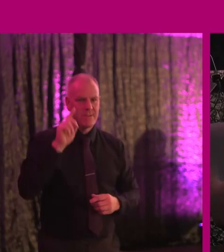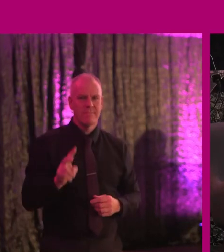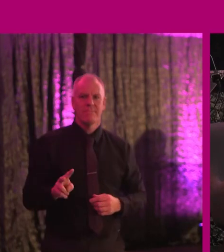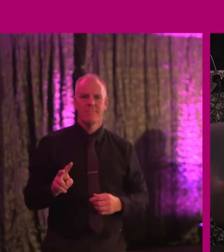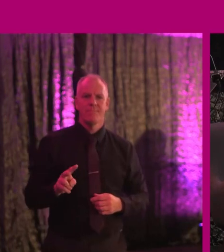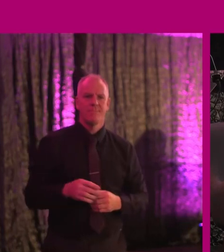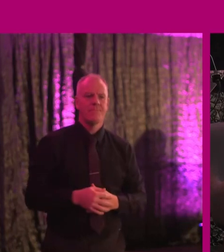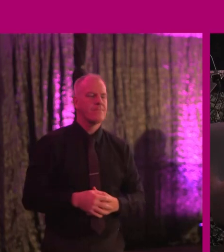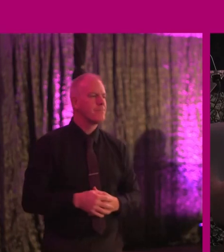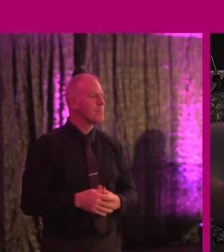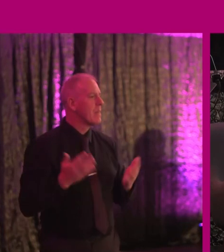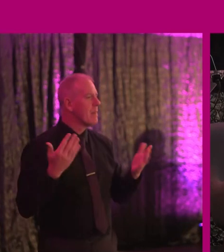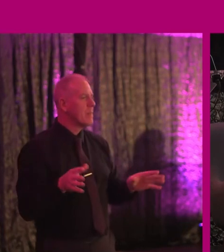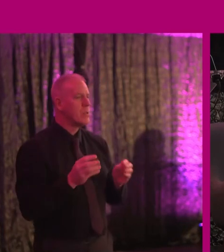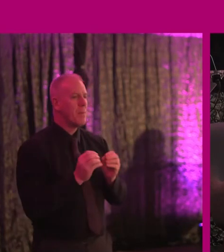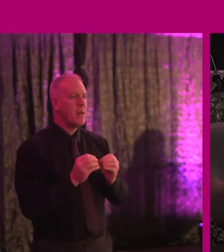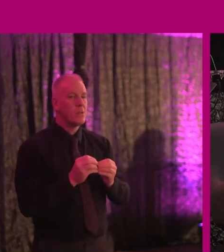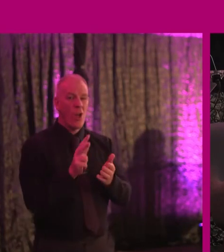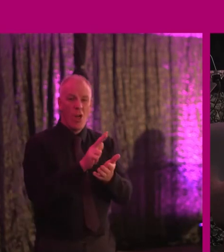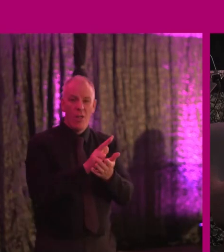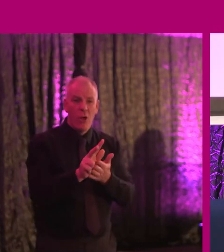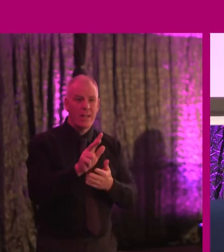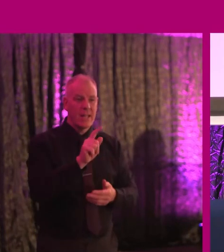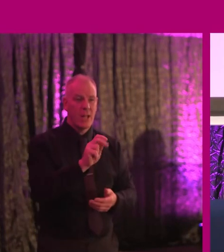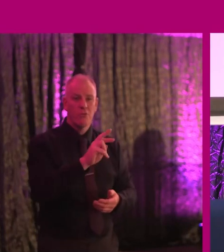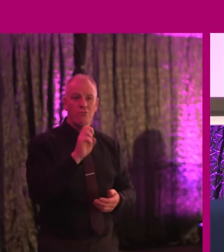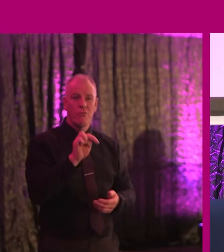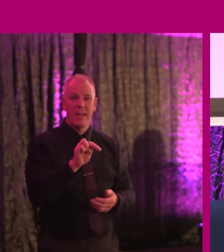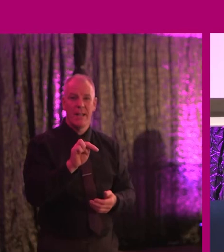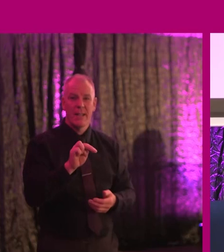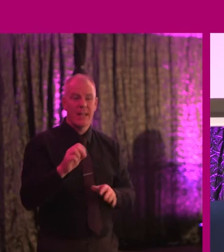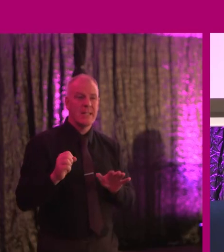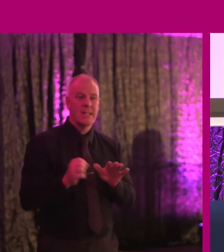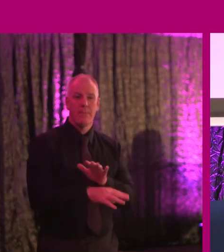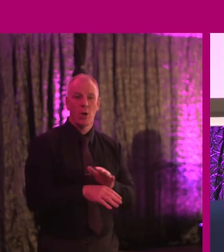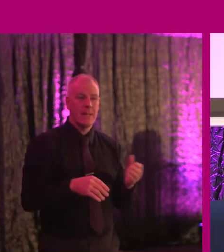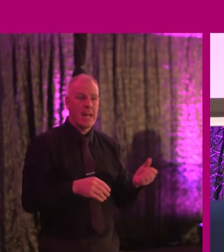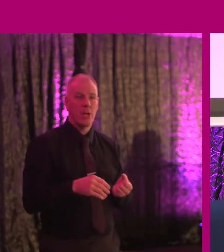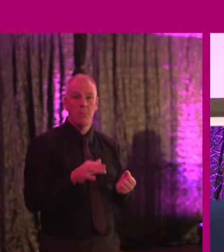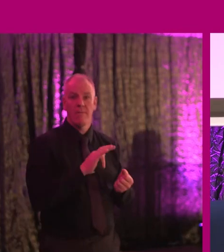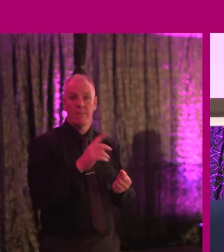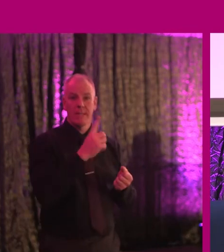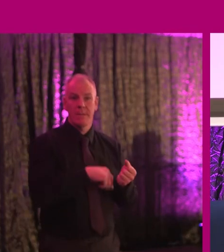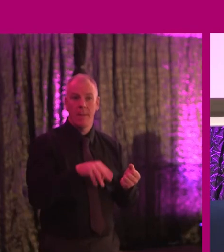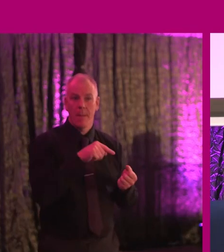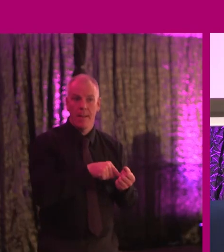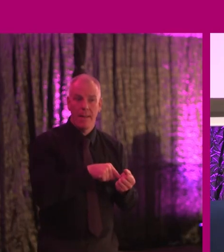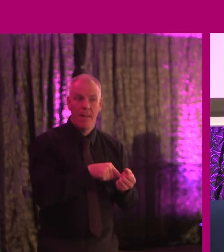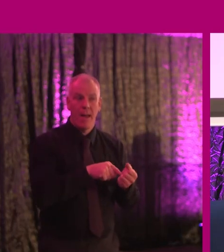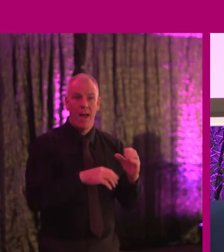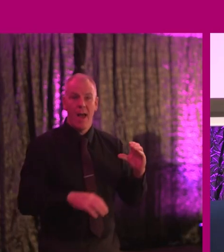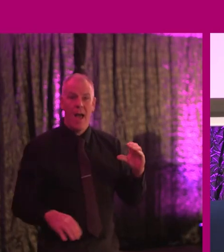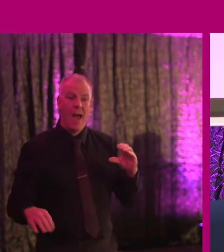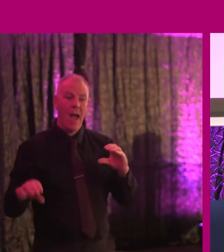Remember, I talked about 13 trillion disposable income of the disability market. Well, if you add that